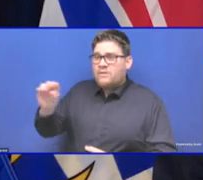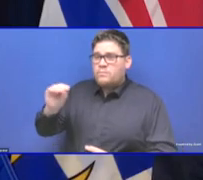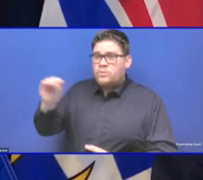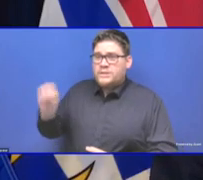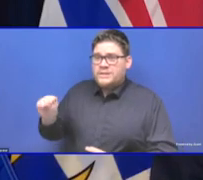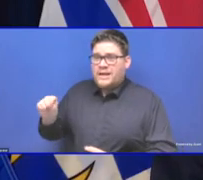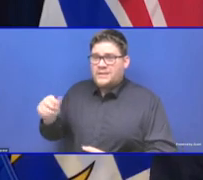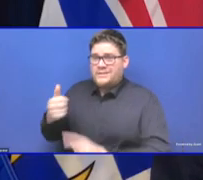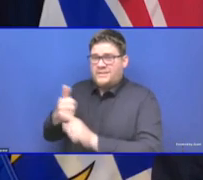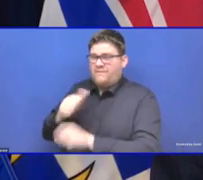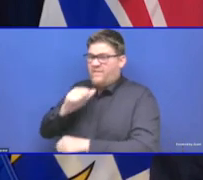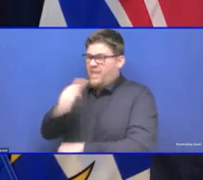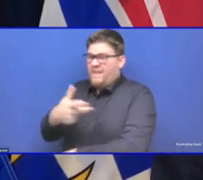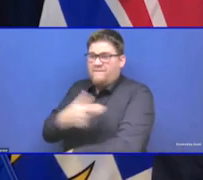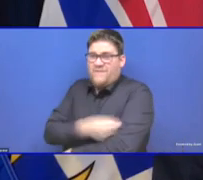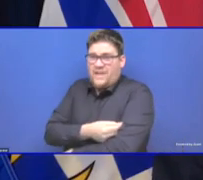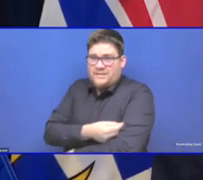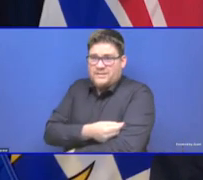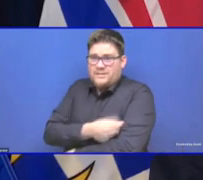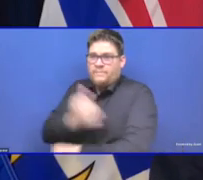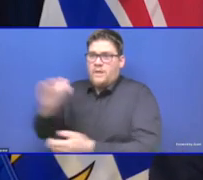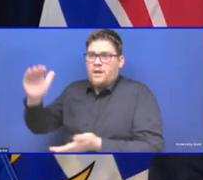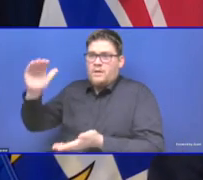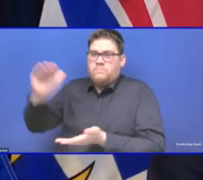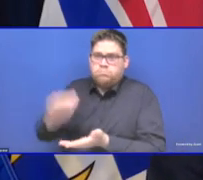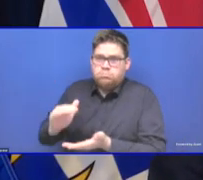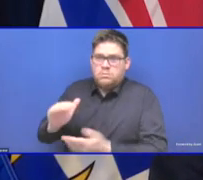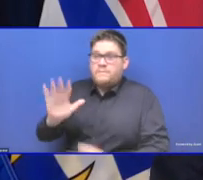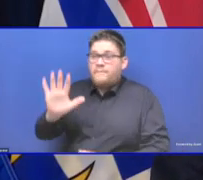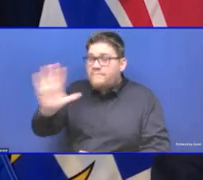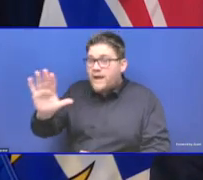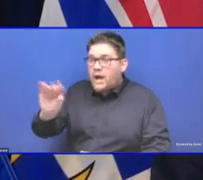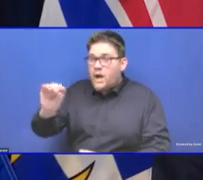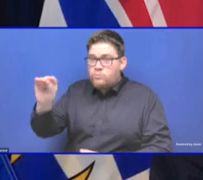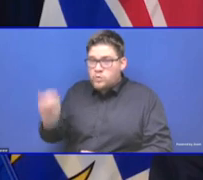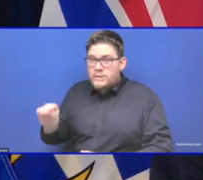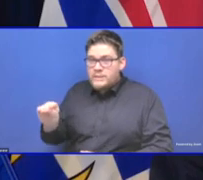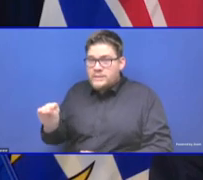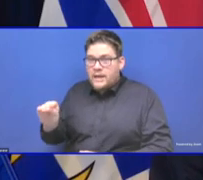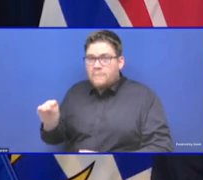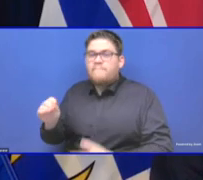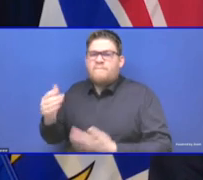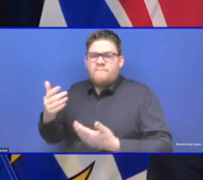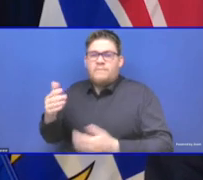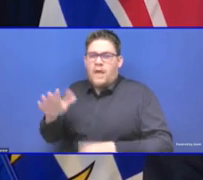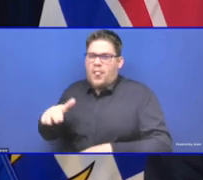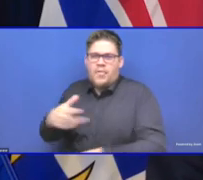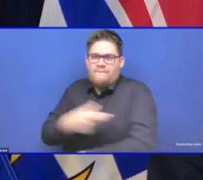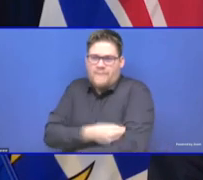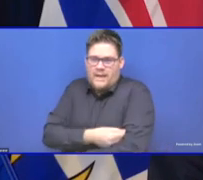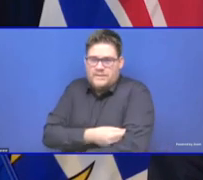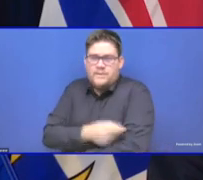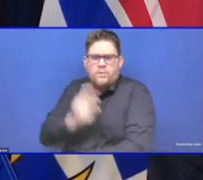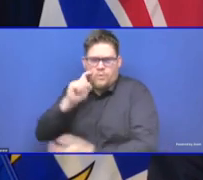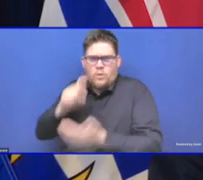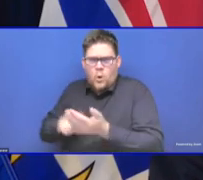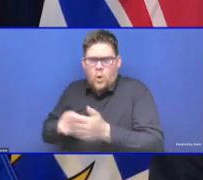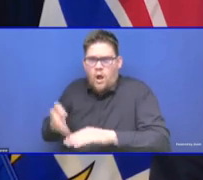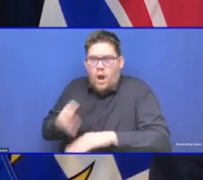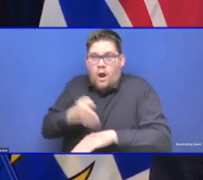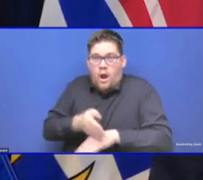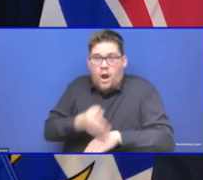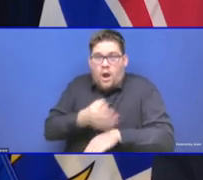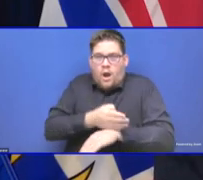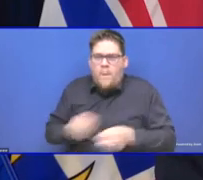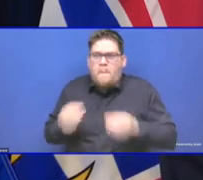of health care workers who are currently unvaccinated and on leave without pay. But what we're